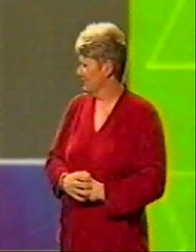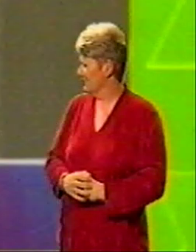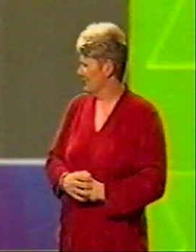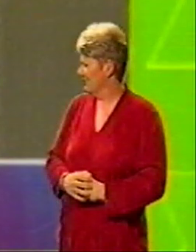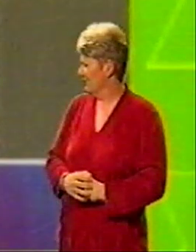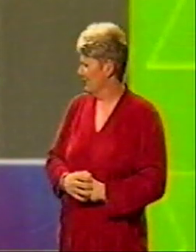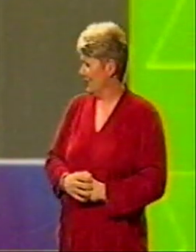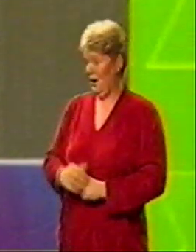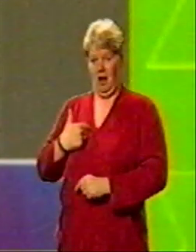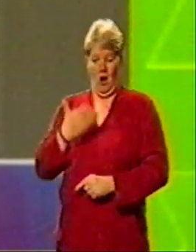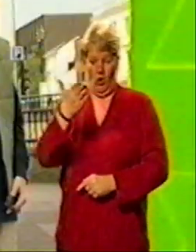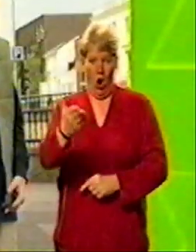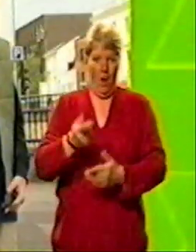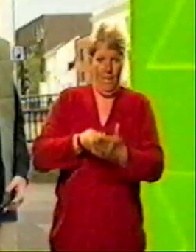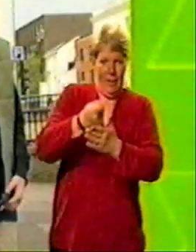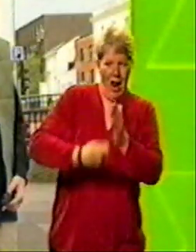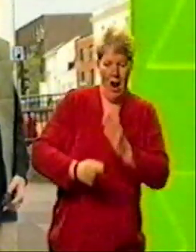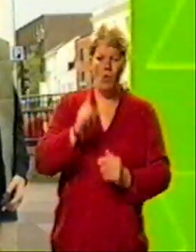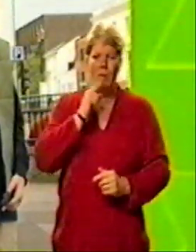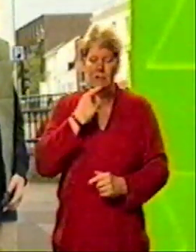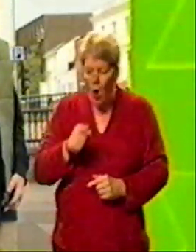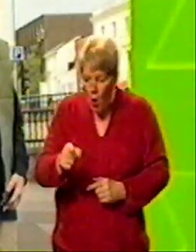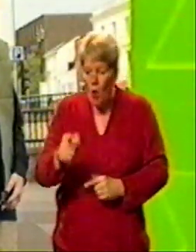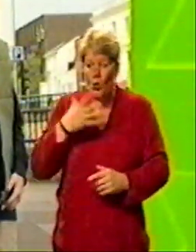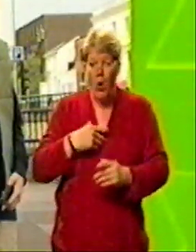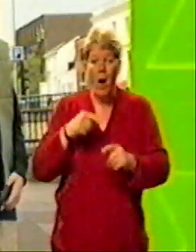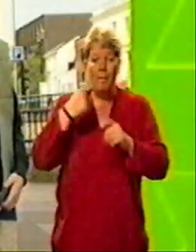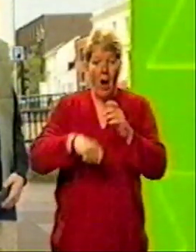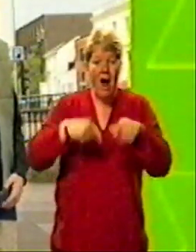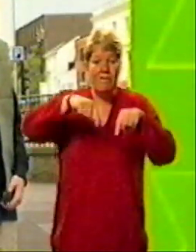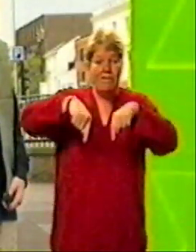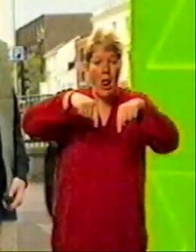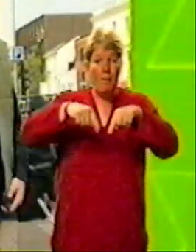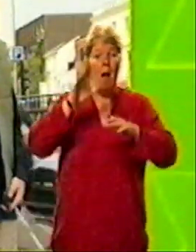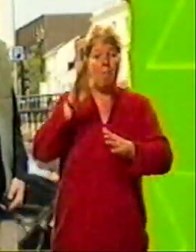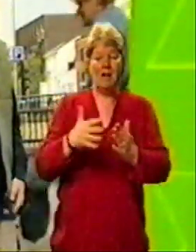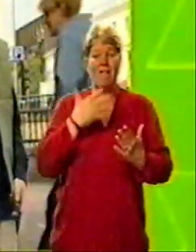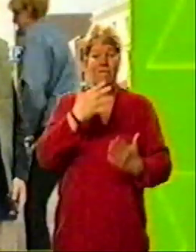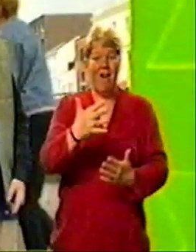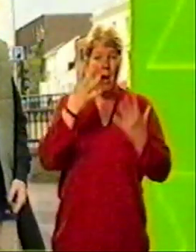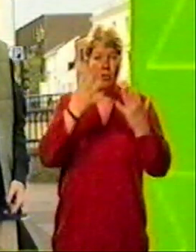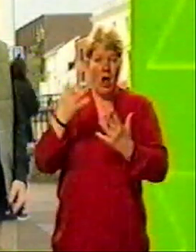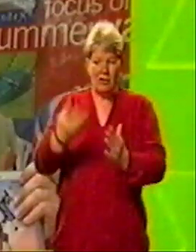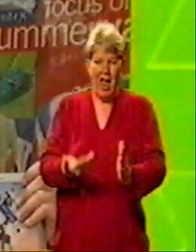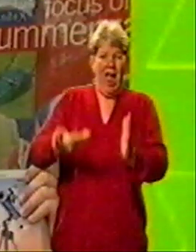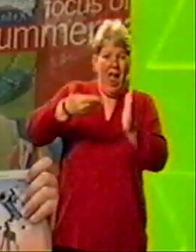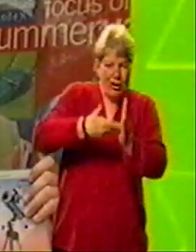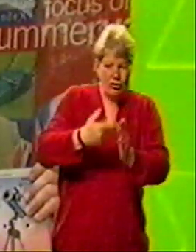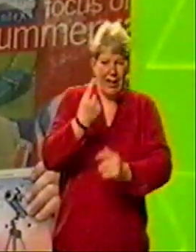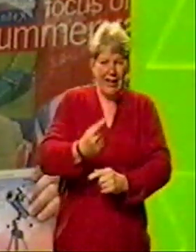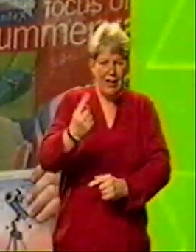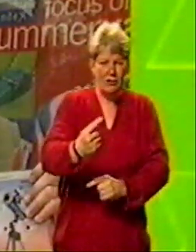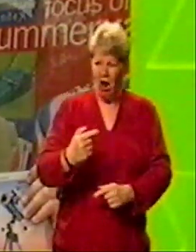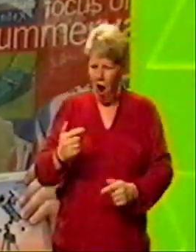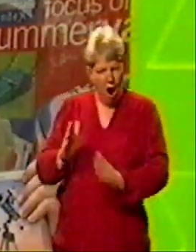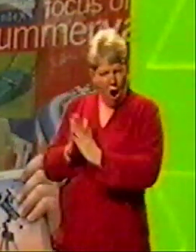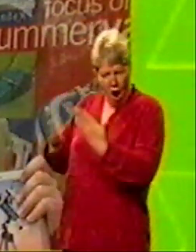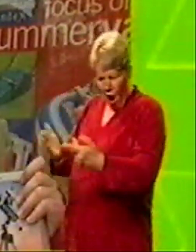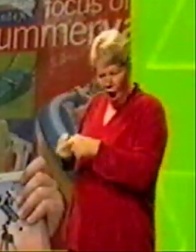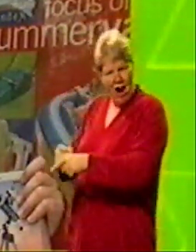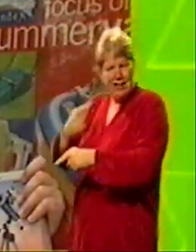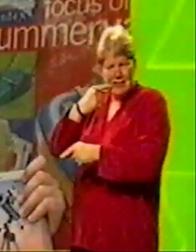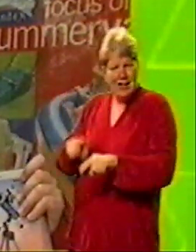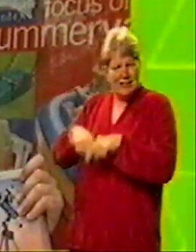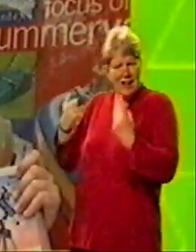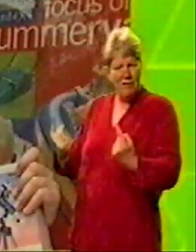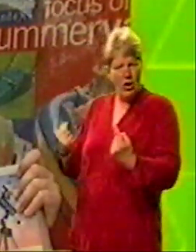Tilt-A-Pay, but the lady told me that if I wanted to buy the film, it was £5.99 per pack. But the catalogue says ready to